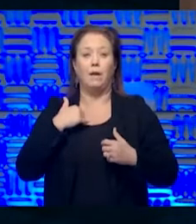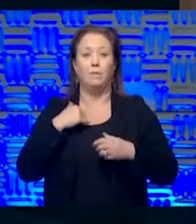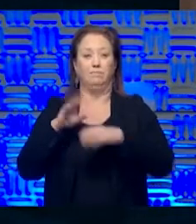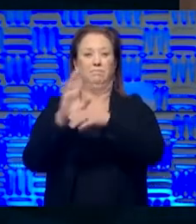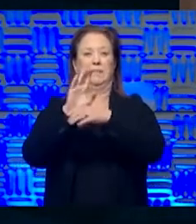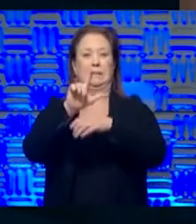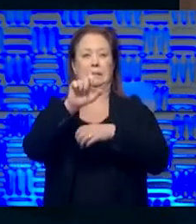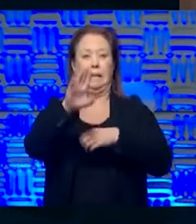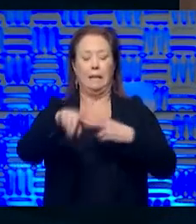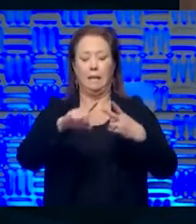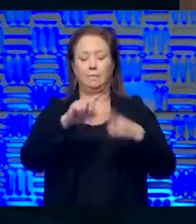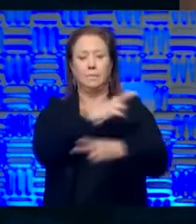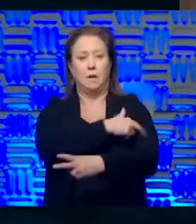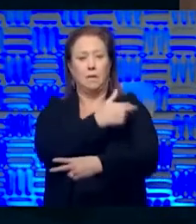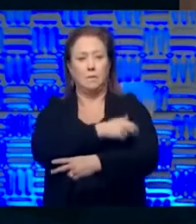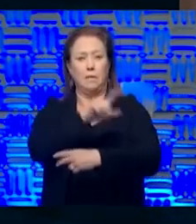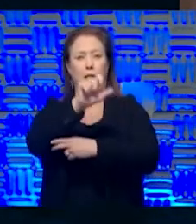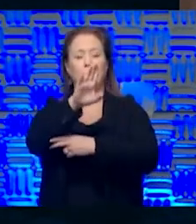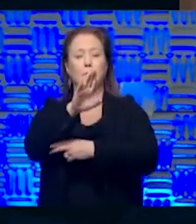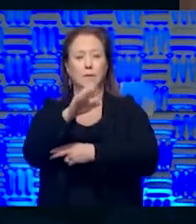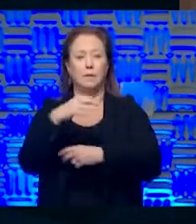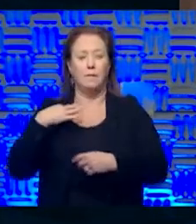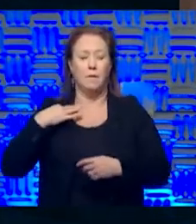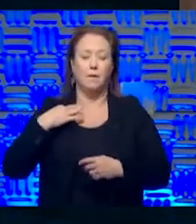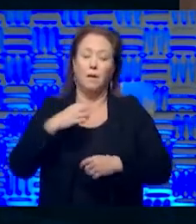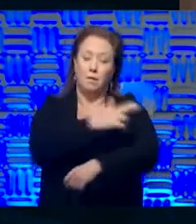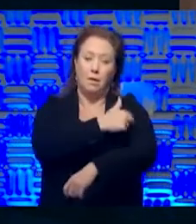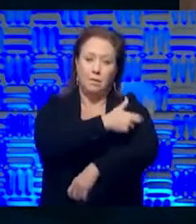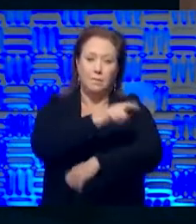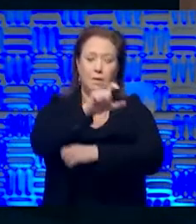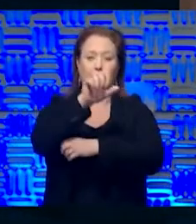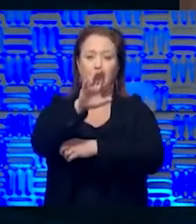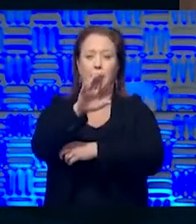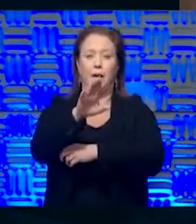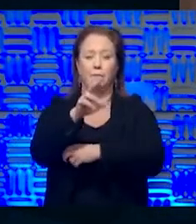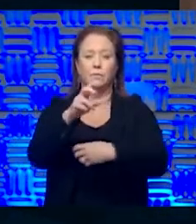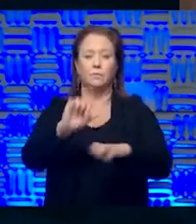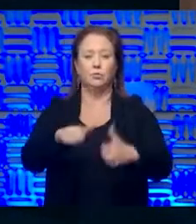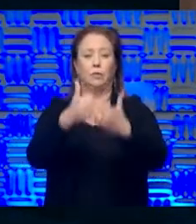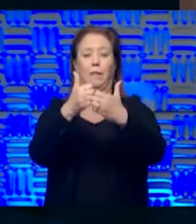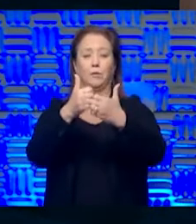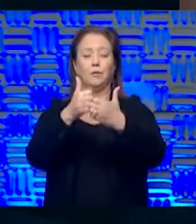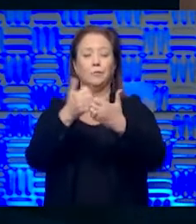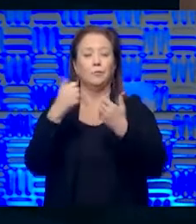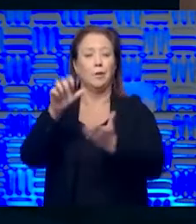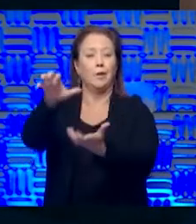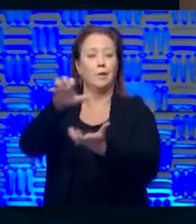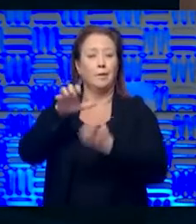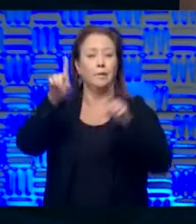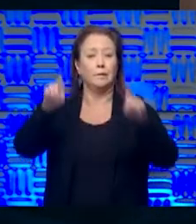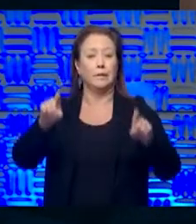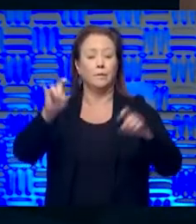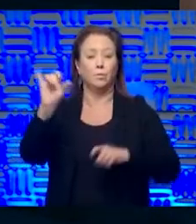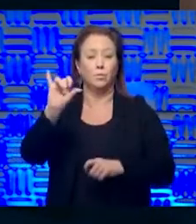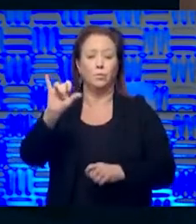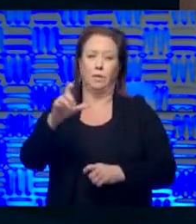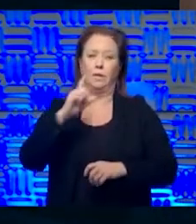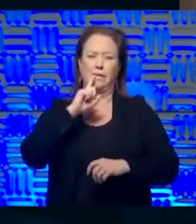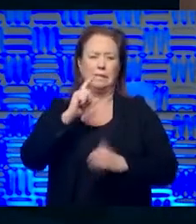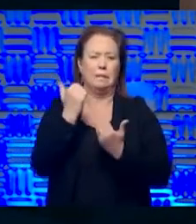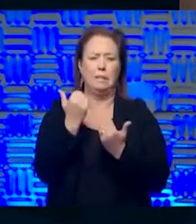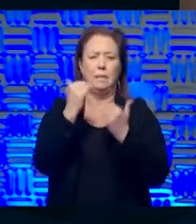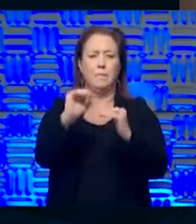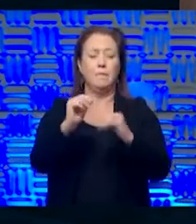There's hospital labs that have stood up, although the hospital labs have the same difficulty getting the testing materials. That has absolutely been the rate limiting